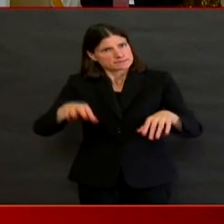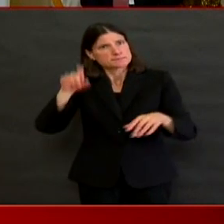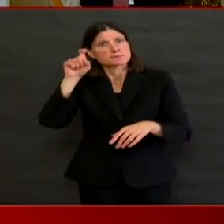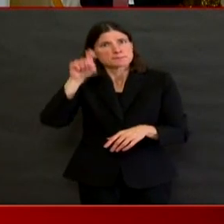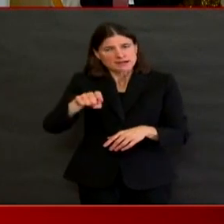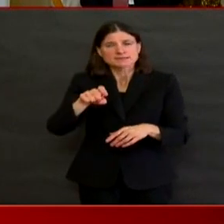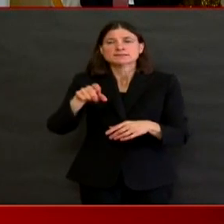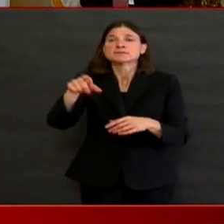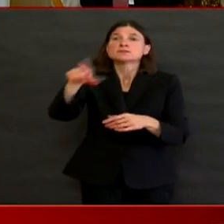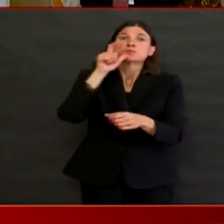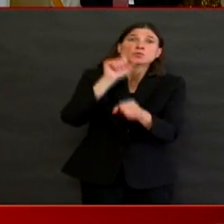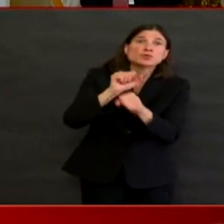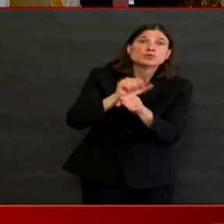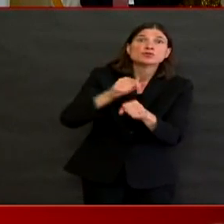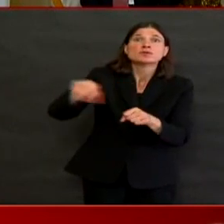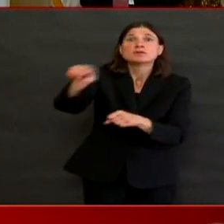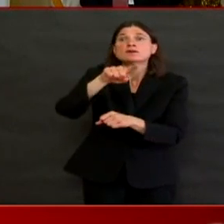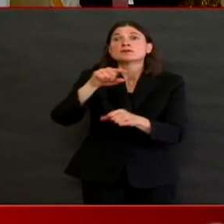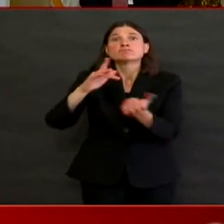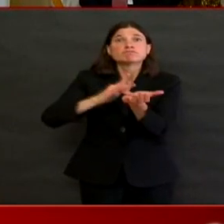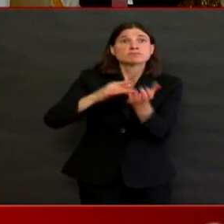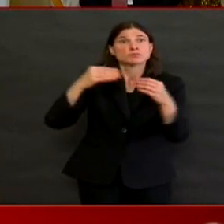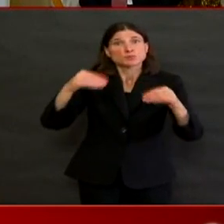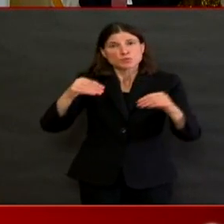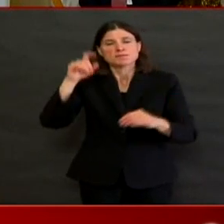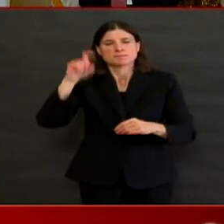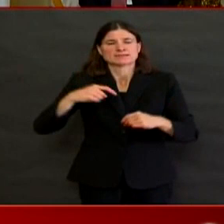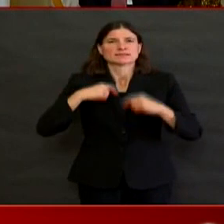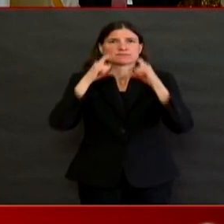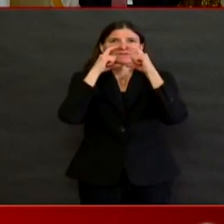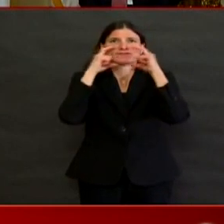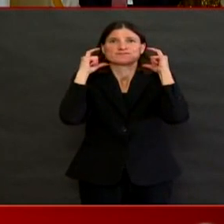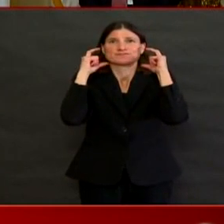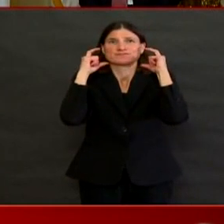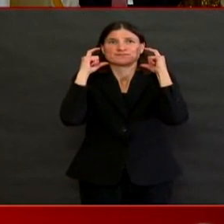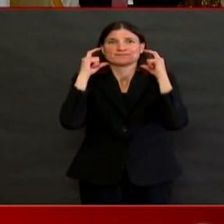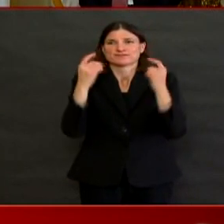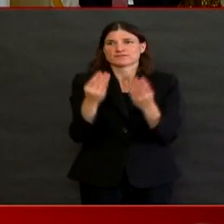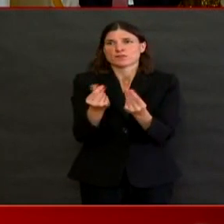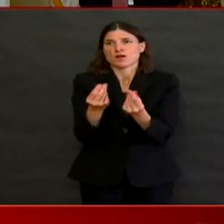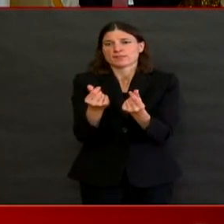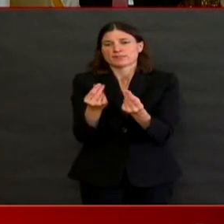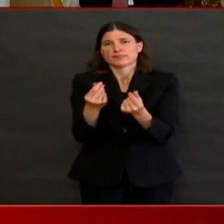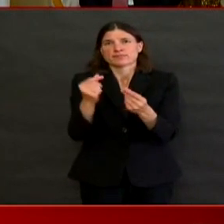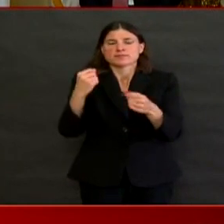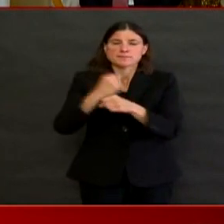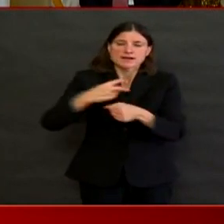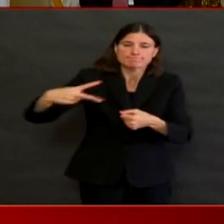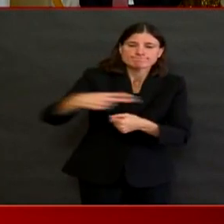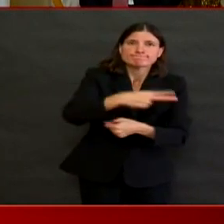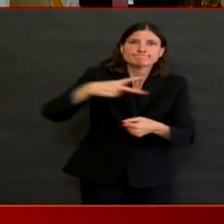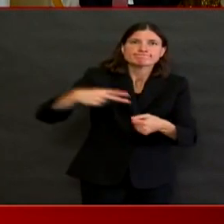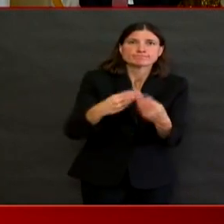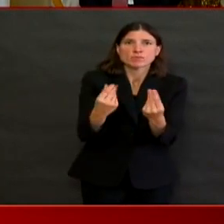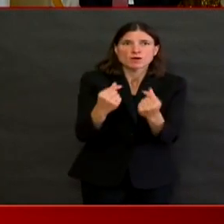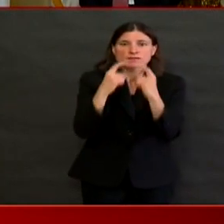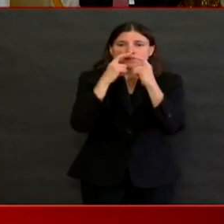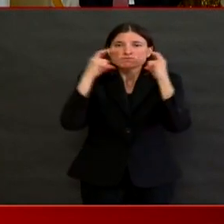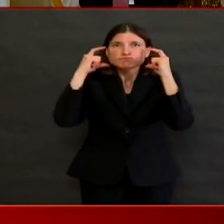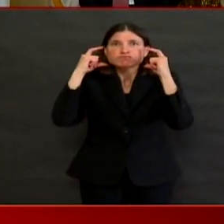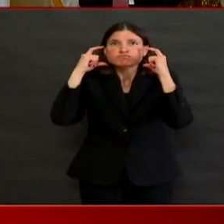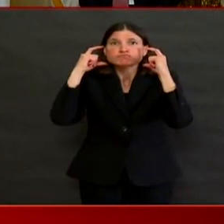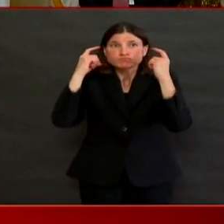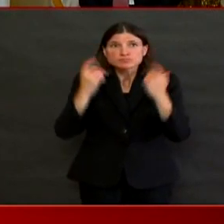face cloth covering, so that they are able to minimize the amount of, infectious particles